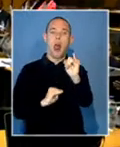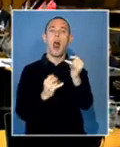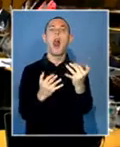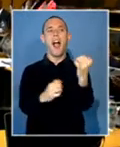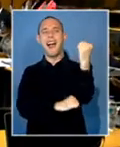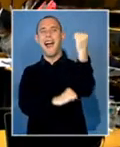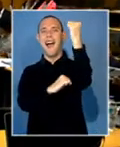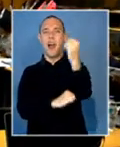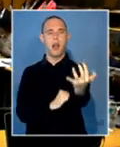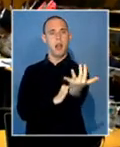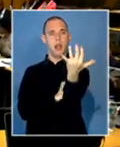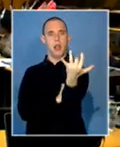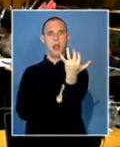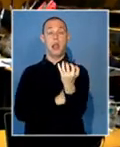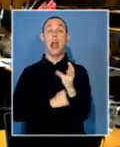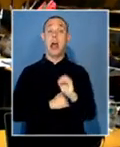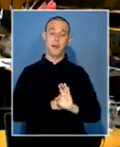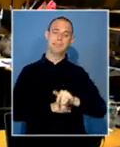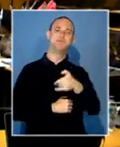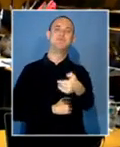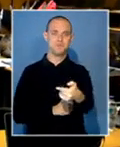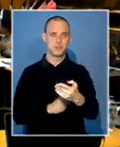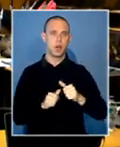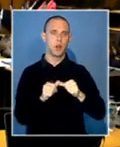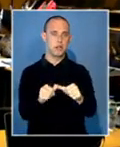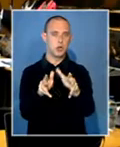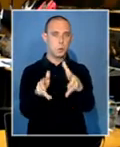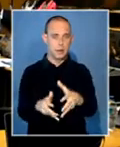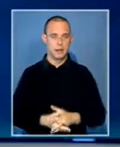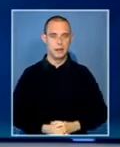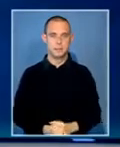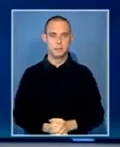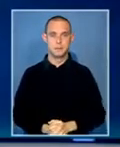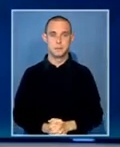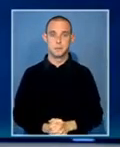on Thursday. Nozin Dombi Mia, SABC News, Centurion.